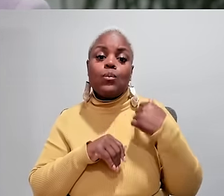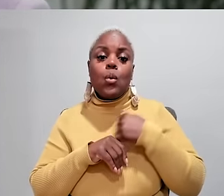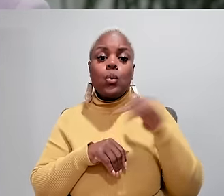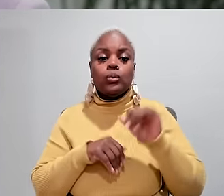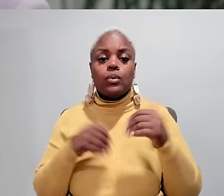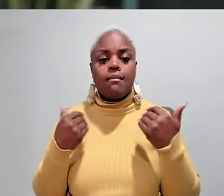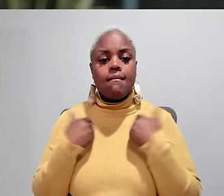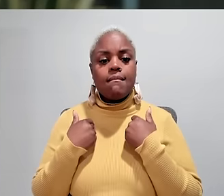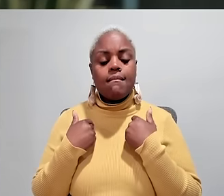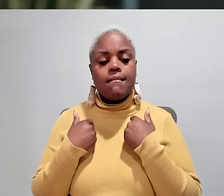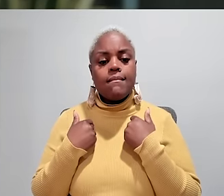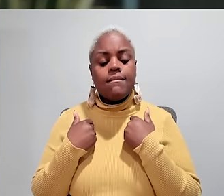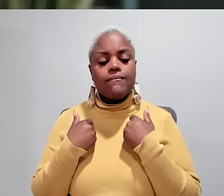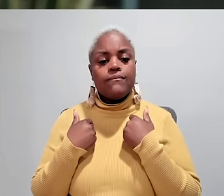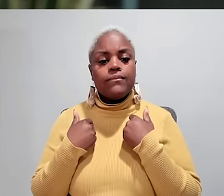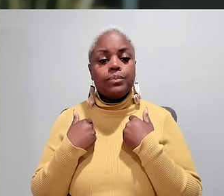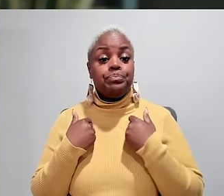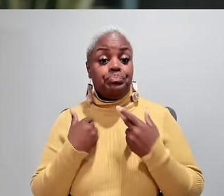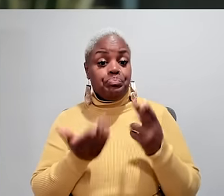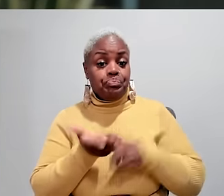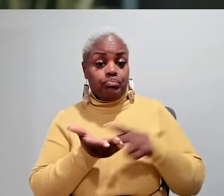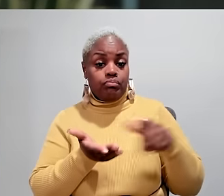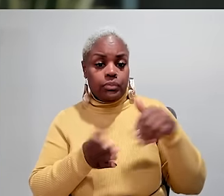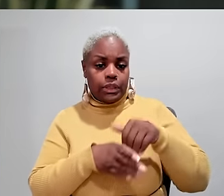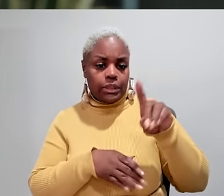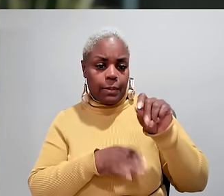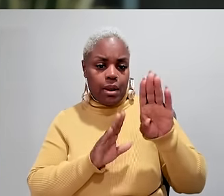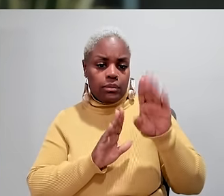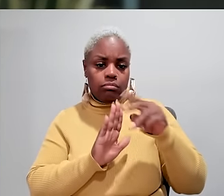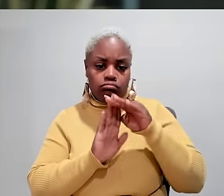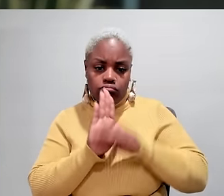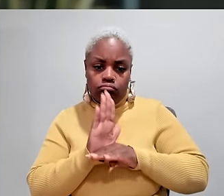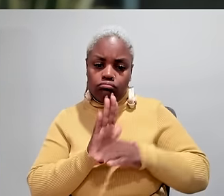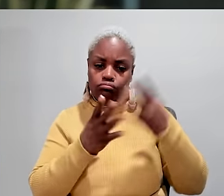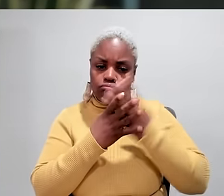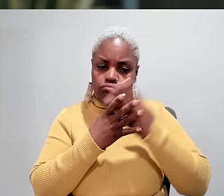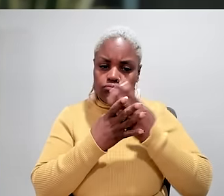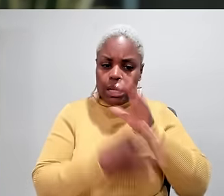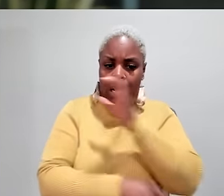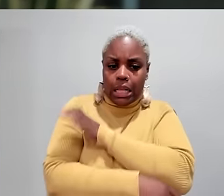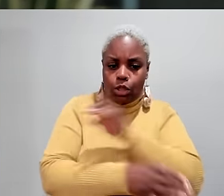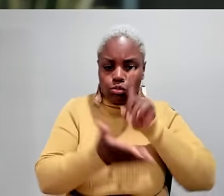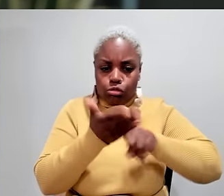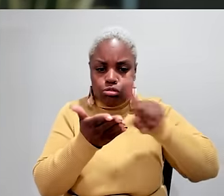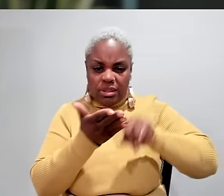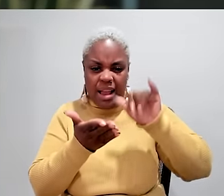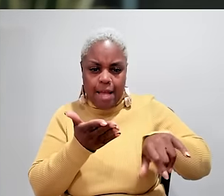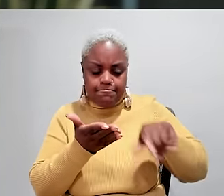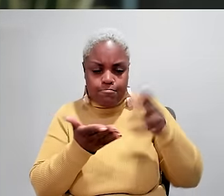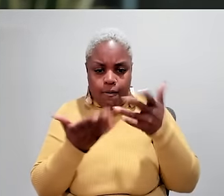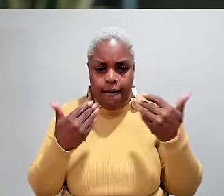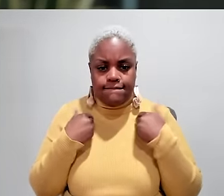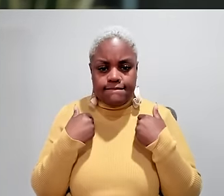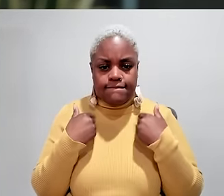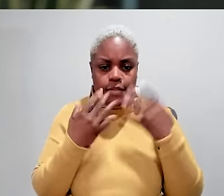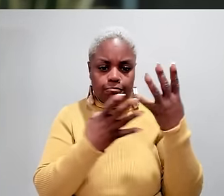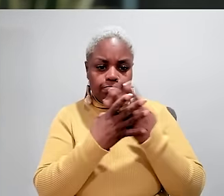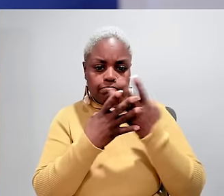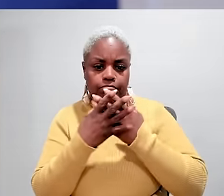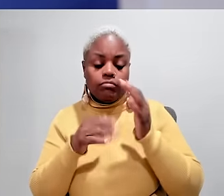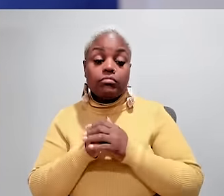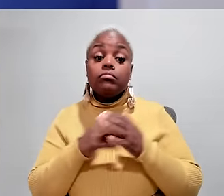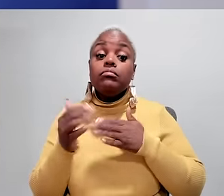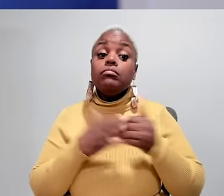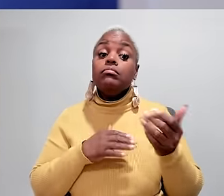of specialists we also sign them into a database to screen them for any clinical research trials that we